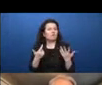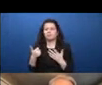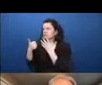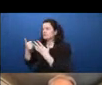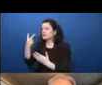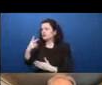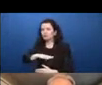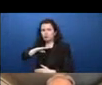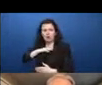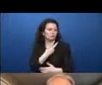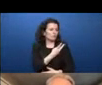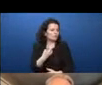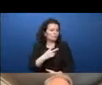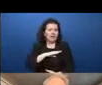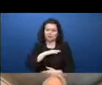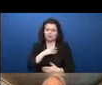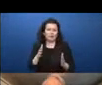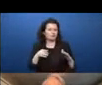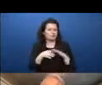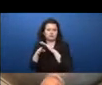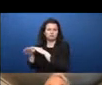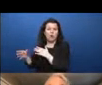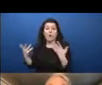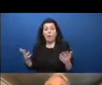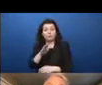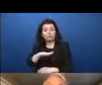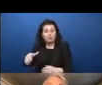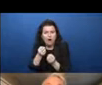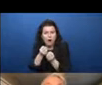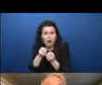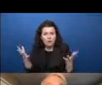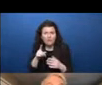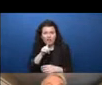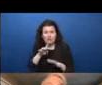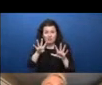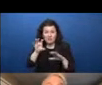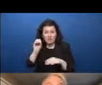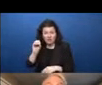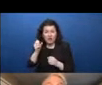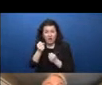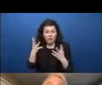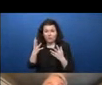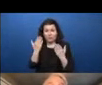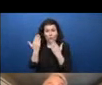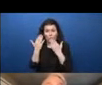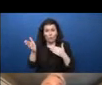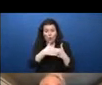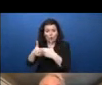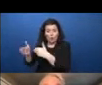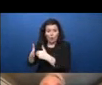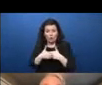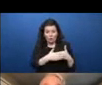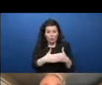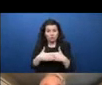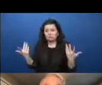the two in three children have no broadband access, while 190 countries have schools closed. was a really big one for me. Yeah, I